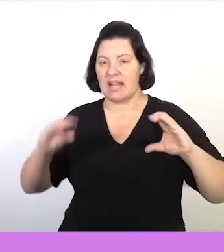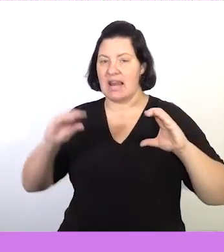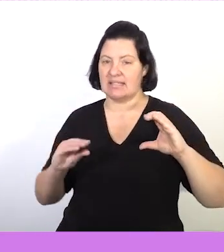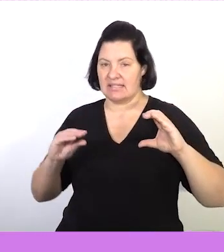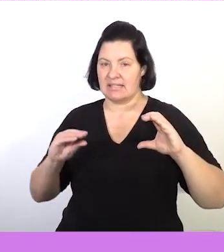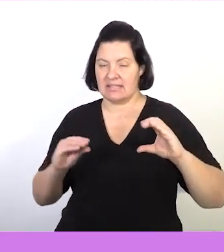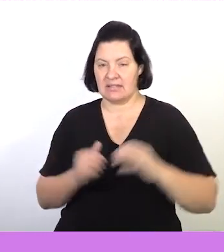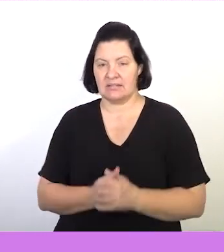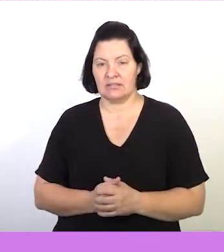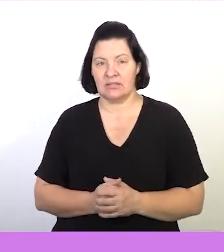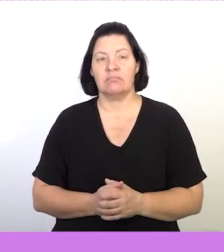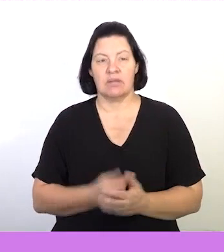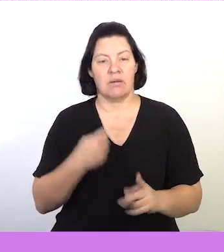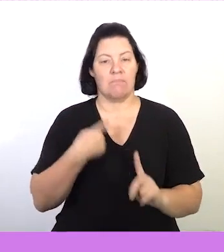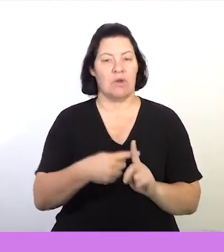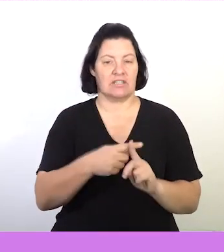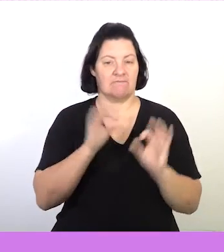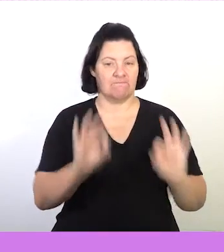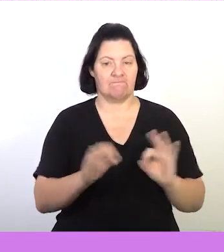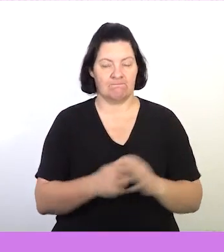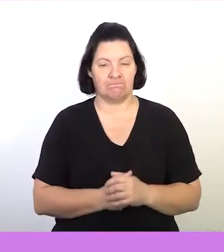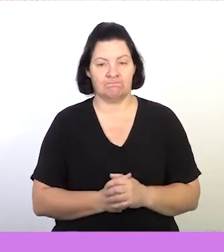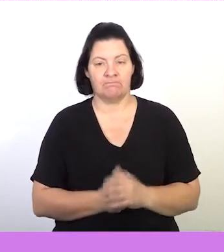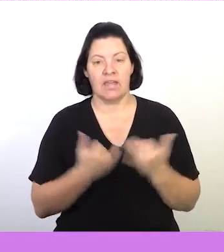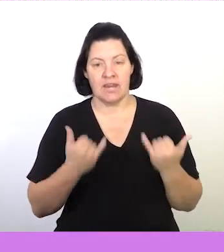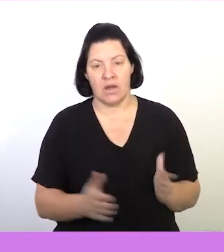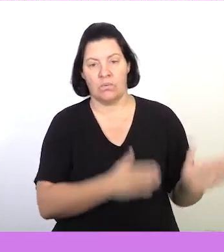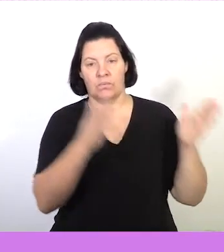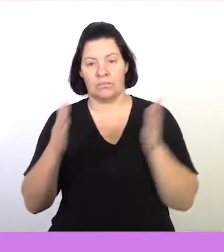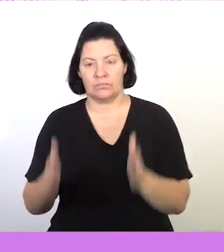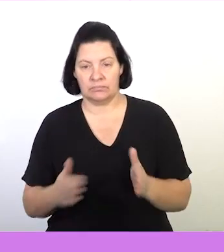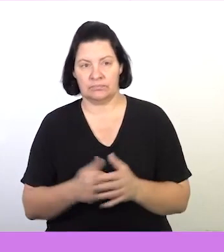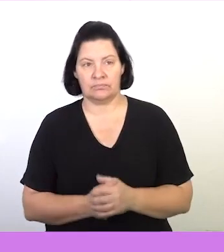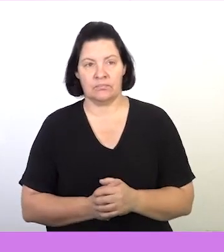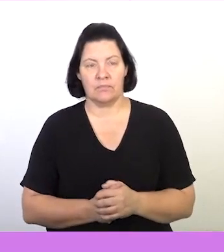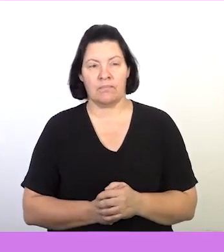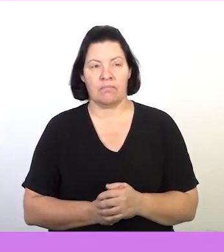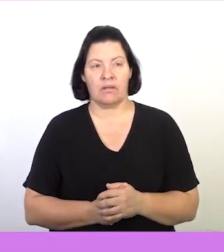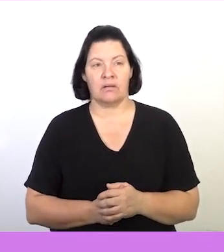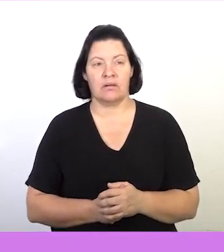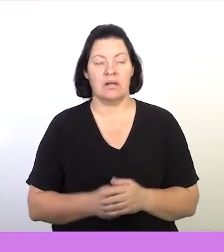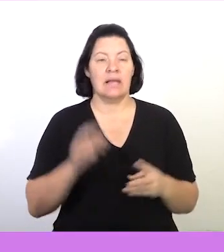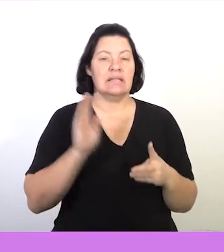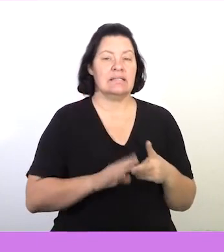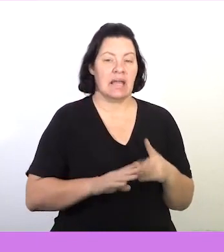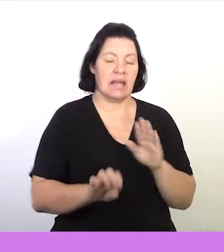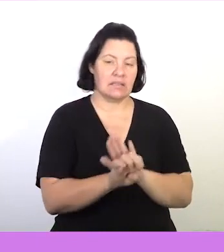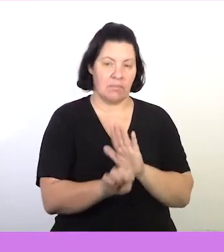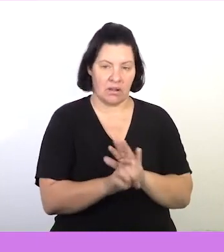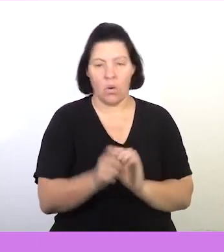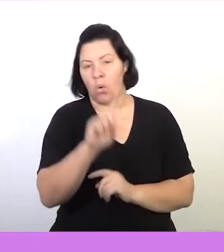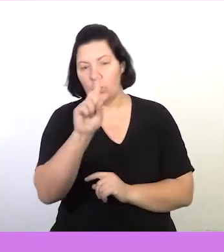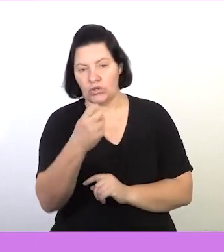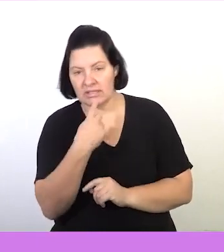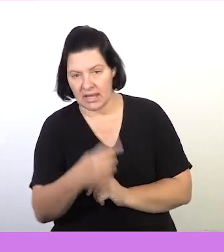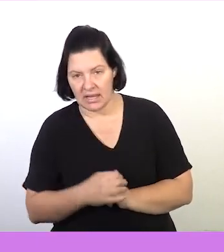than her expenses which is positive. Okay. Let's now move on. The second example here